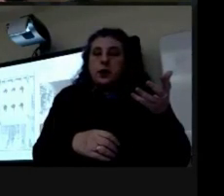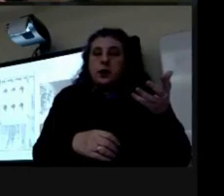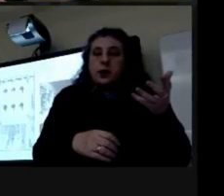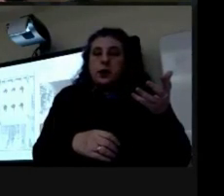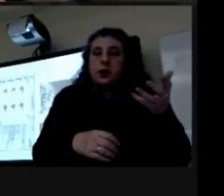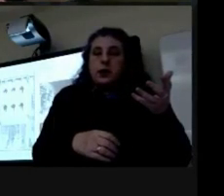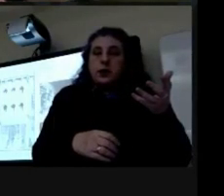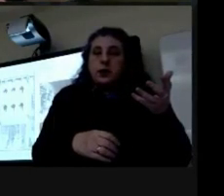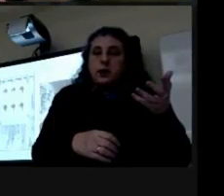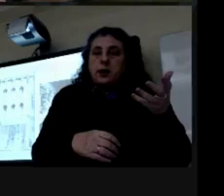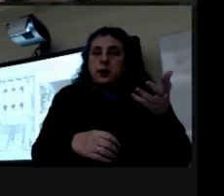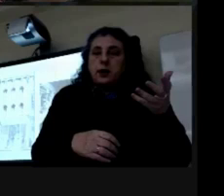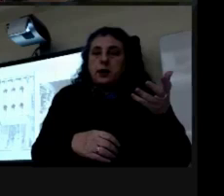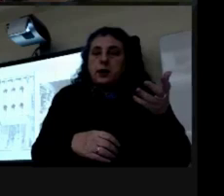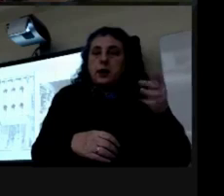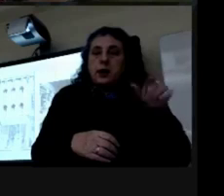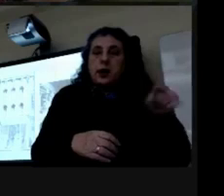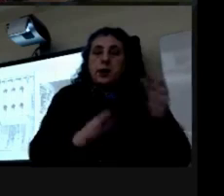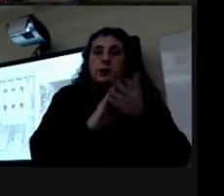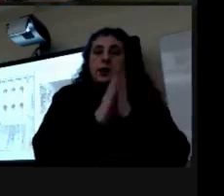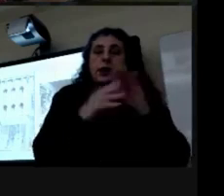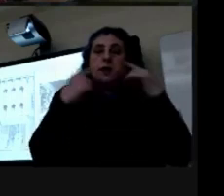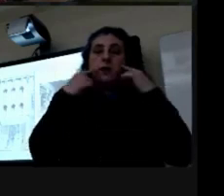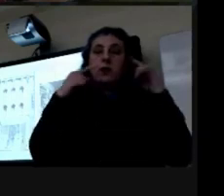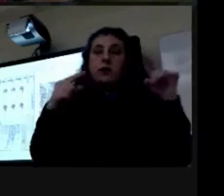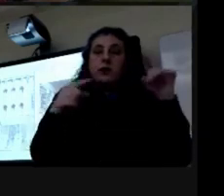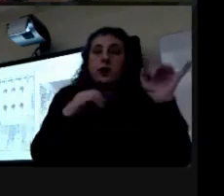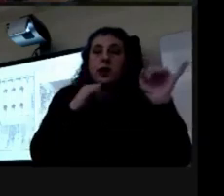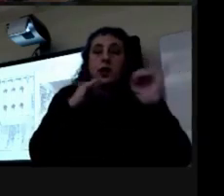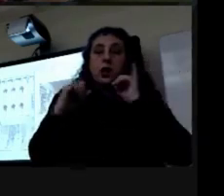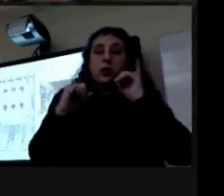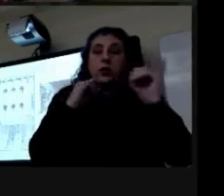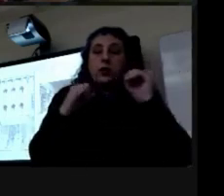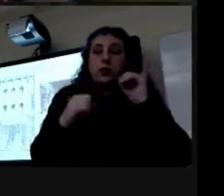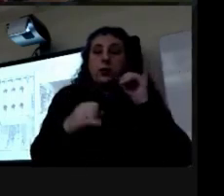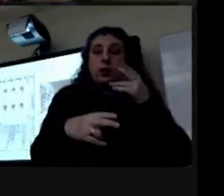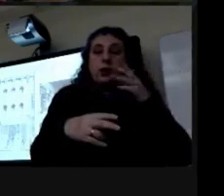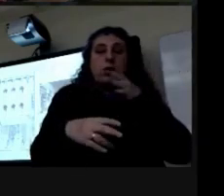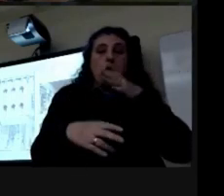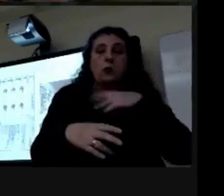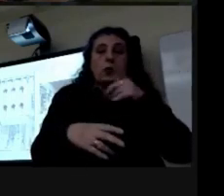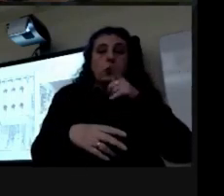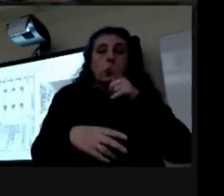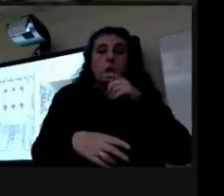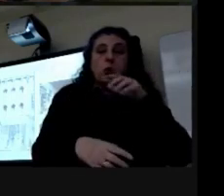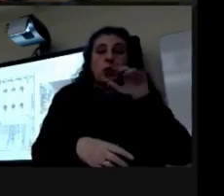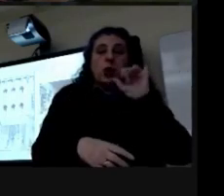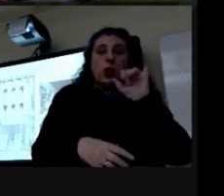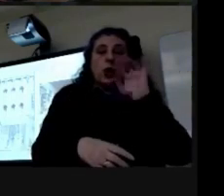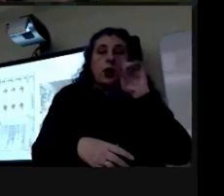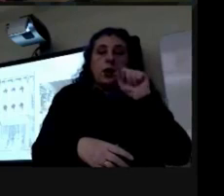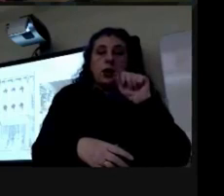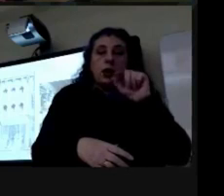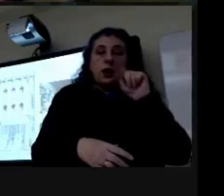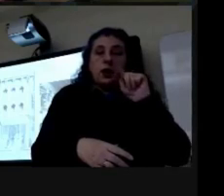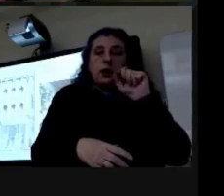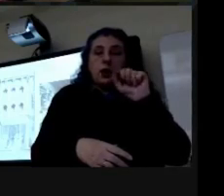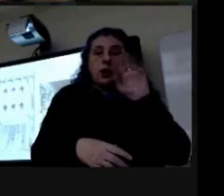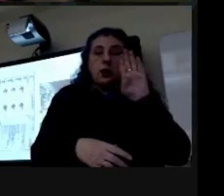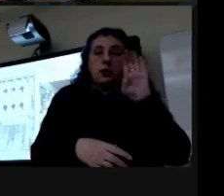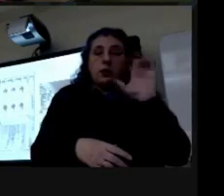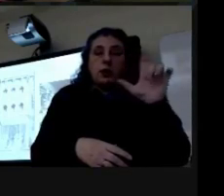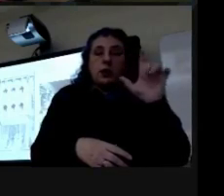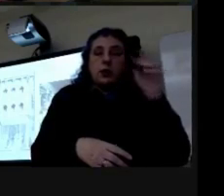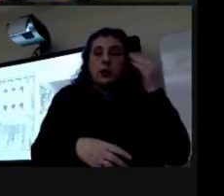uh gained a little bit of fame himself he was interviewed for by ida tarp and billy brown and he knew lincoln was